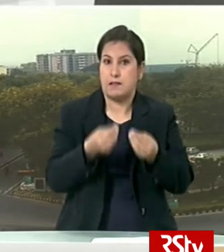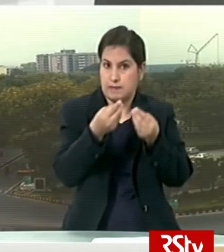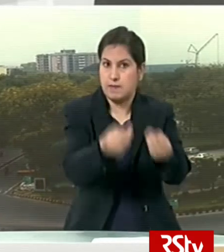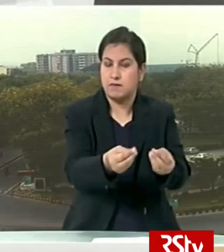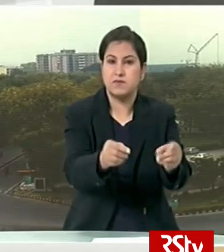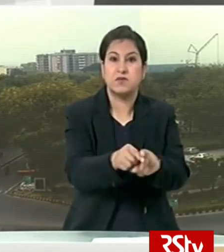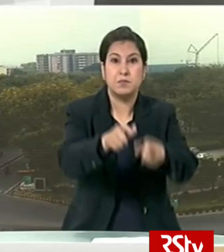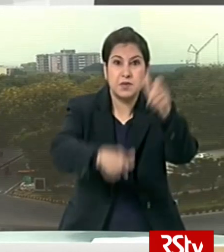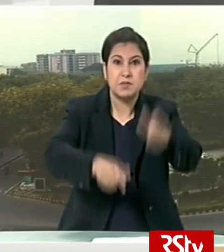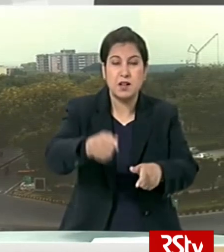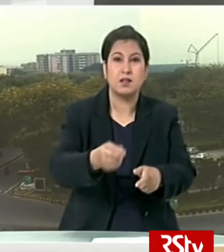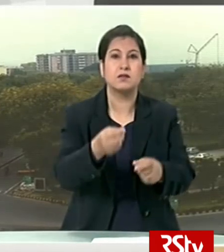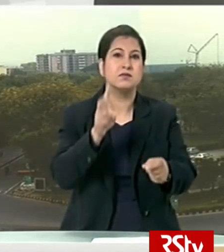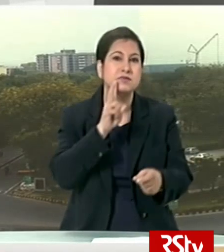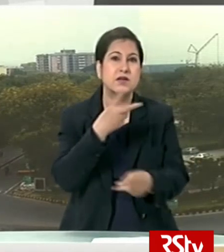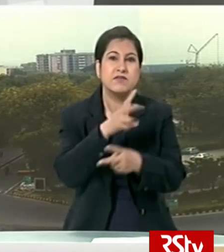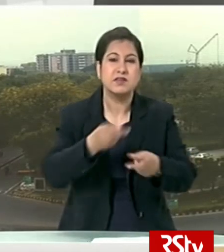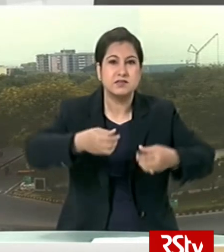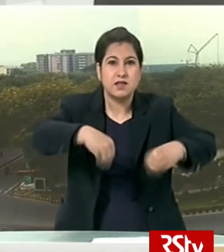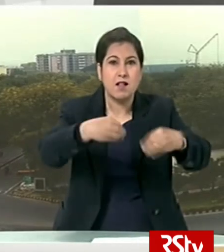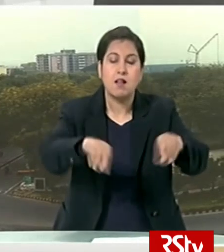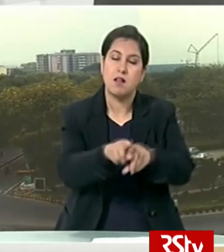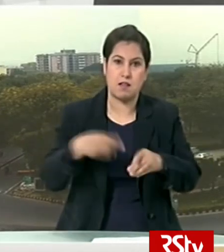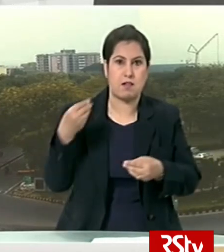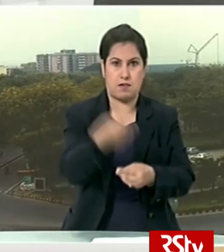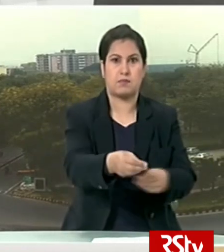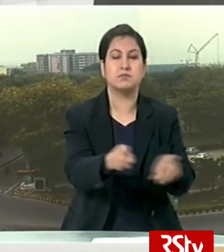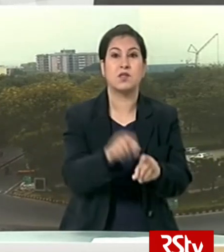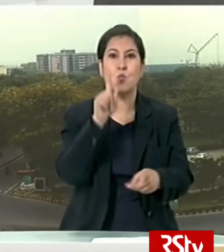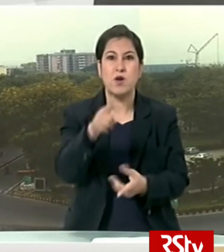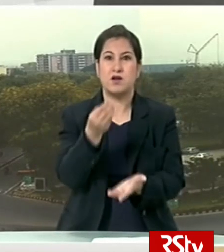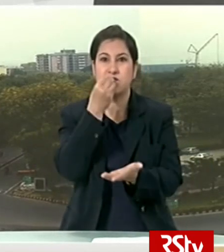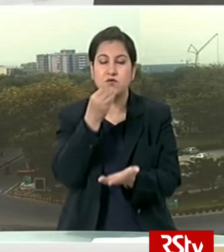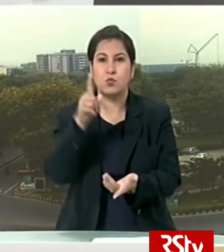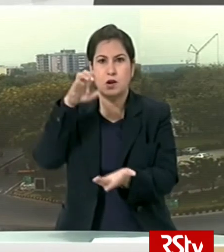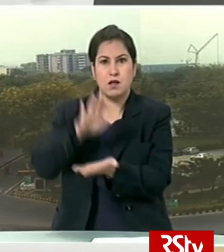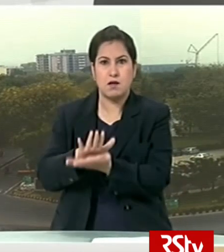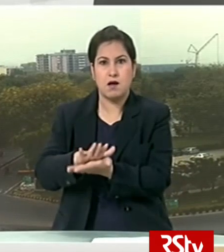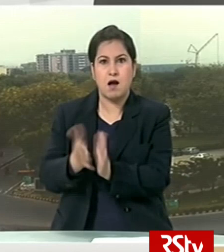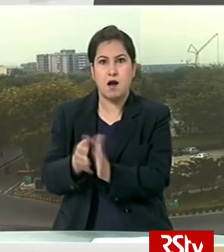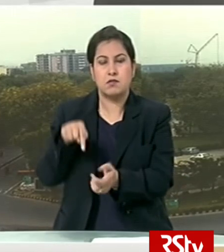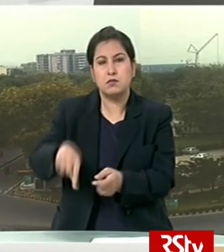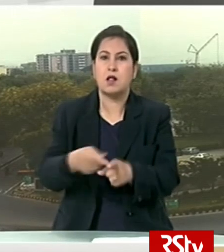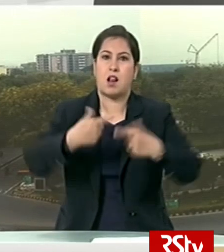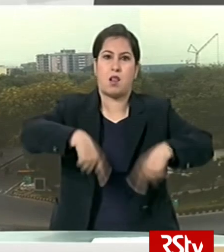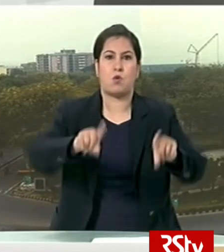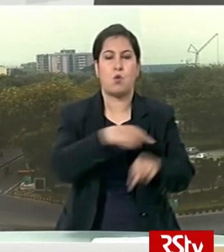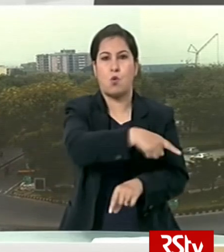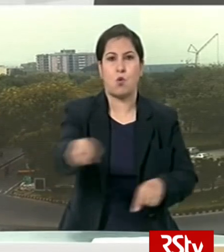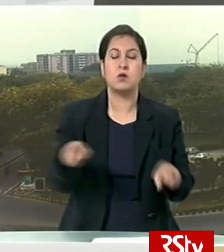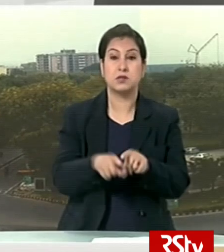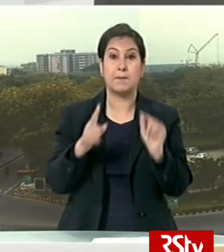facility for street vendors one nation one russian card to be achieved by 2021 prime minister hails